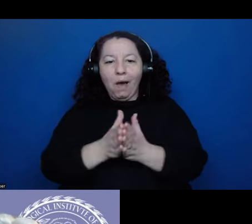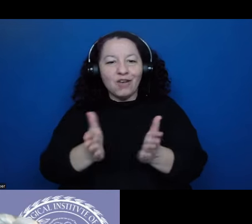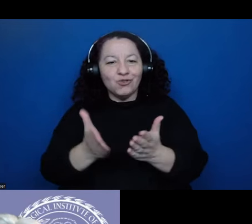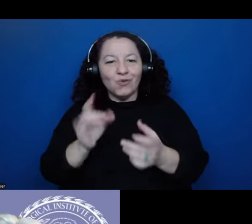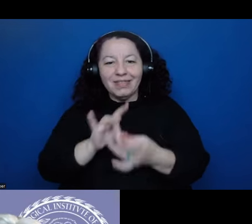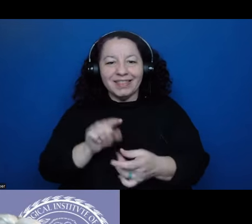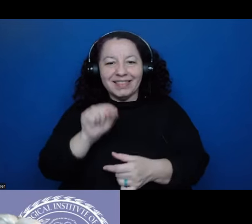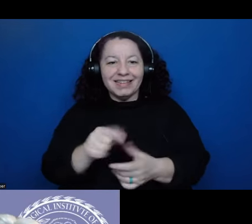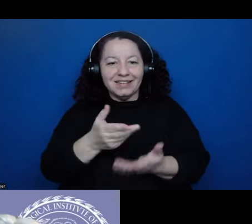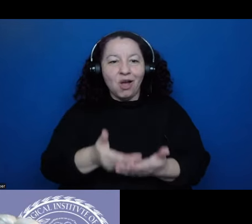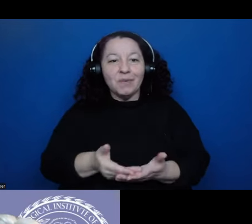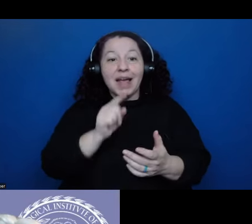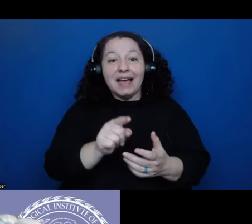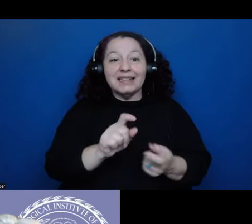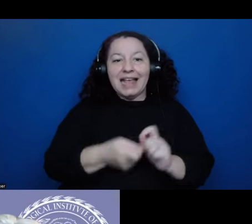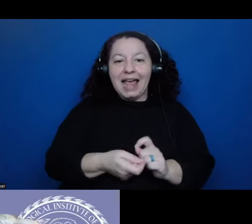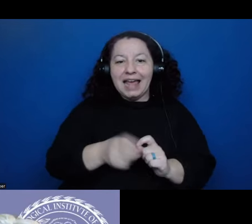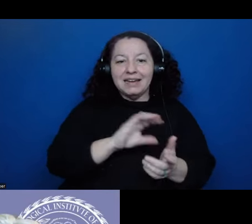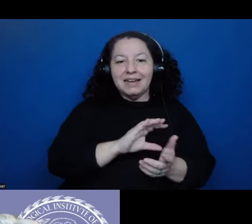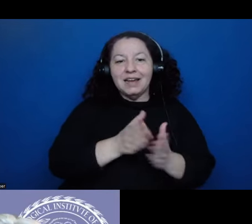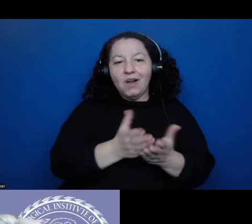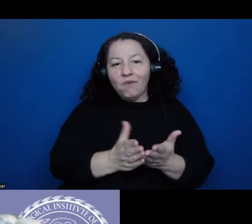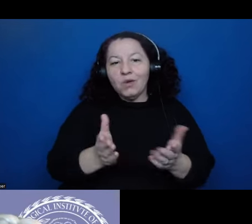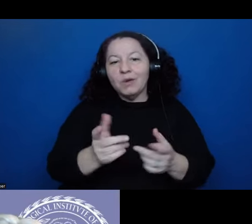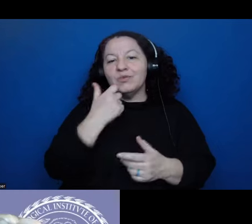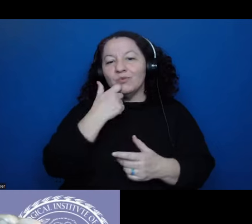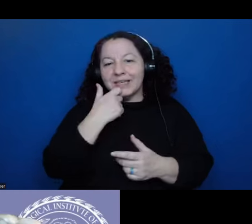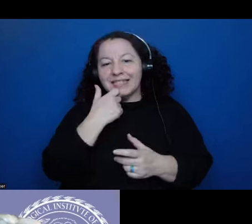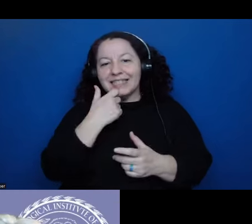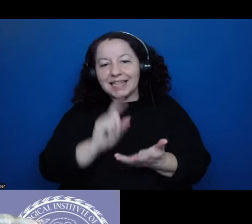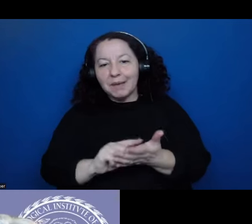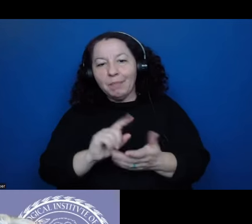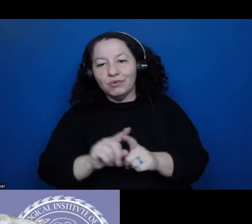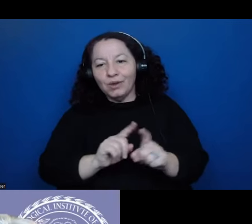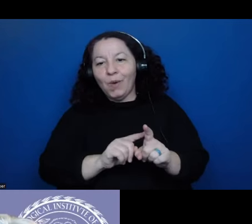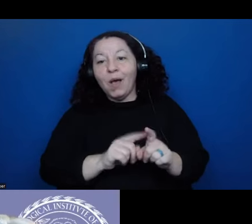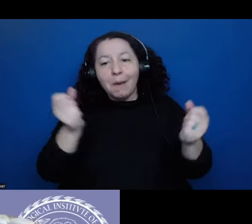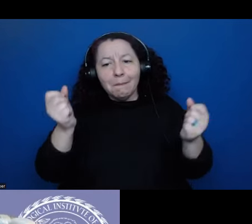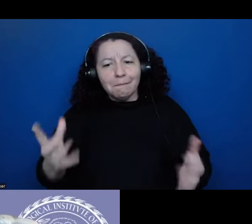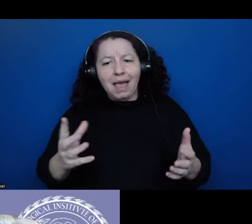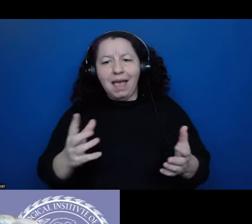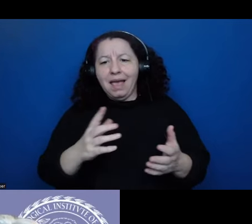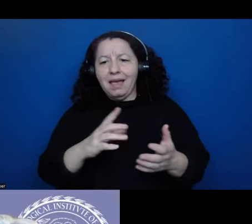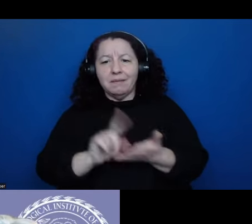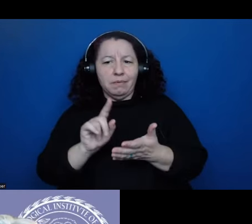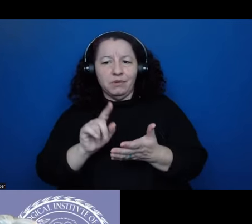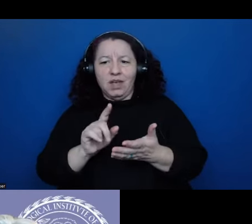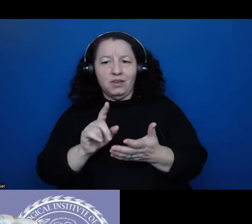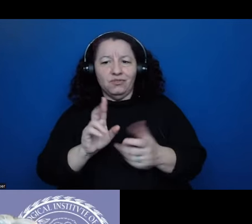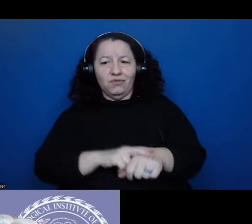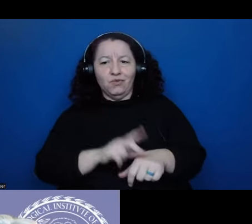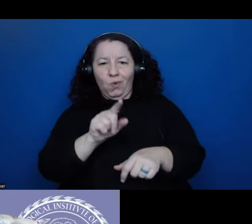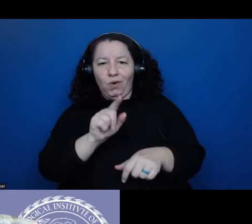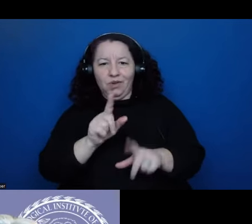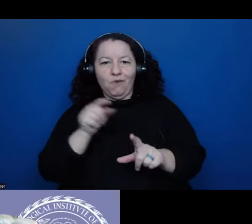also, um, is a recent, uh, production. And so a lot of publications have focused, of course, on this period because it's been,